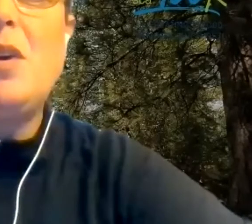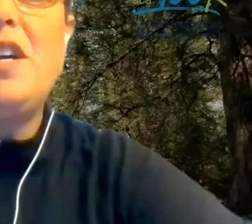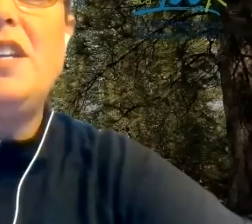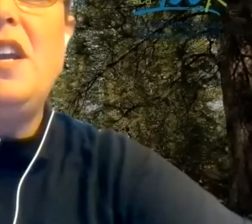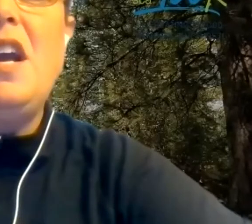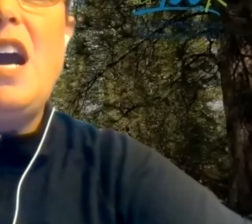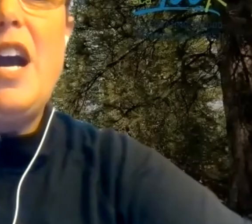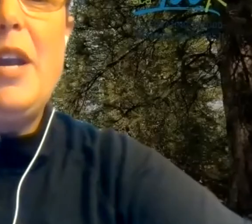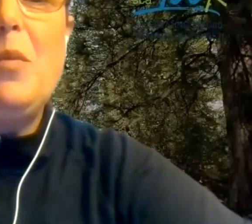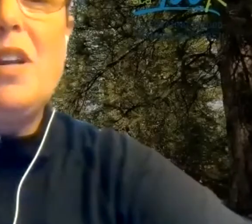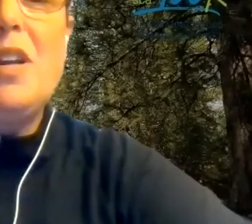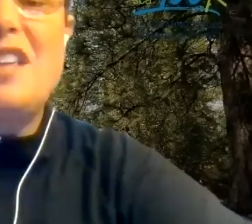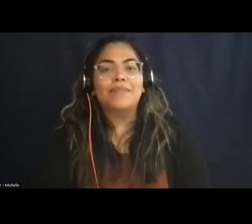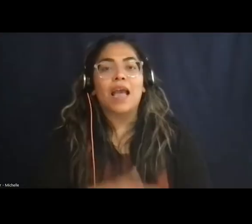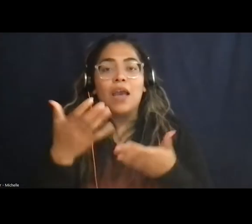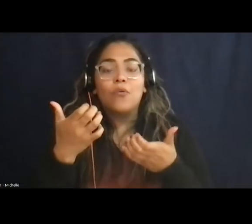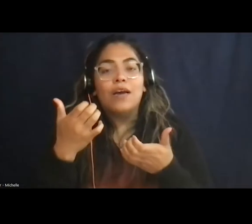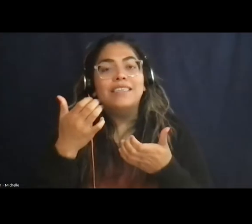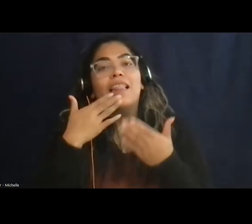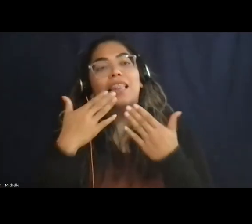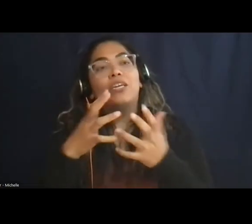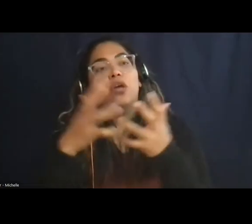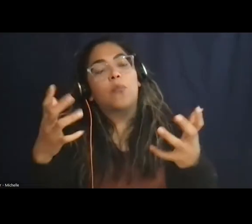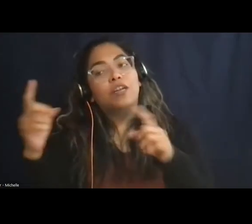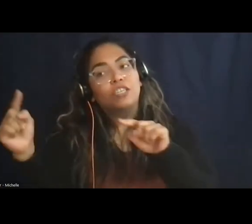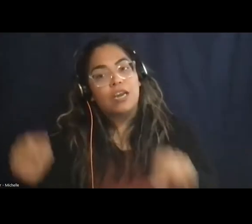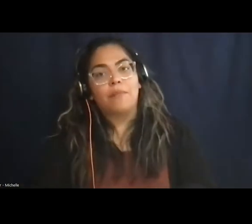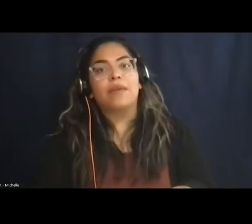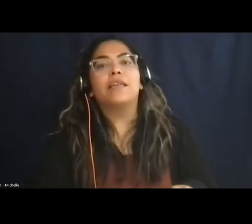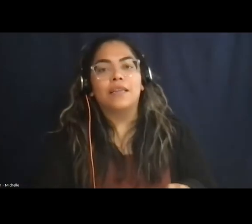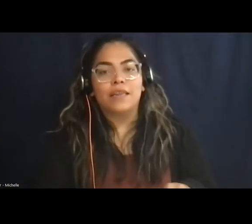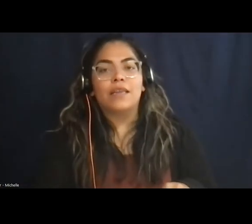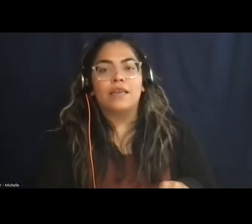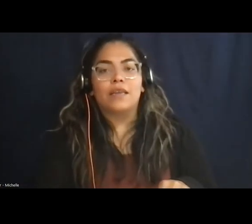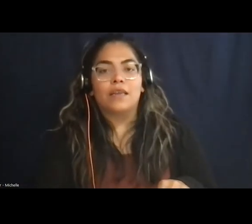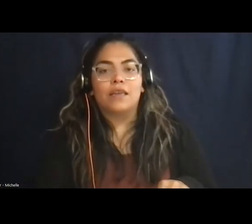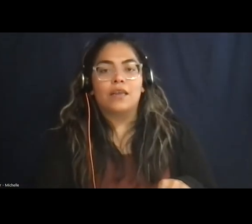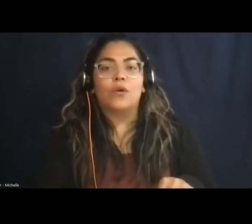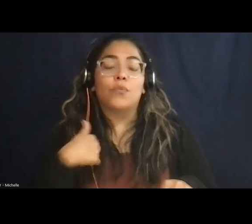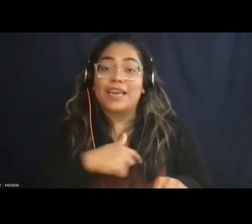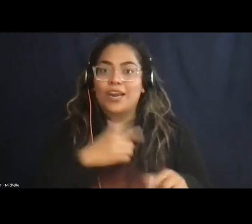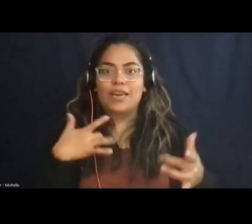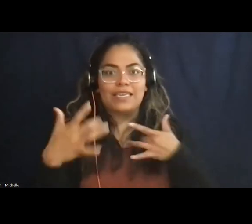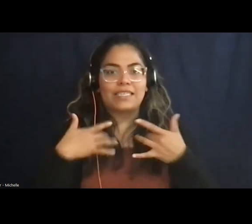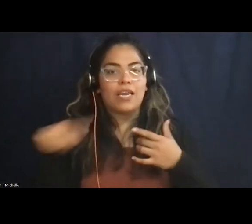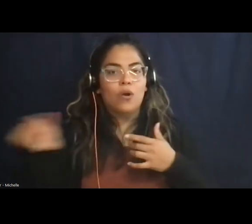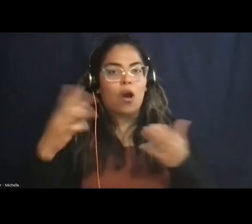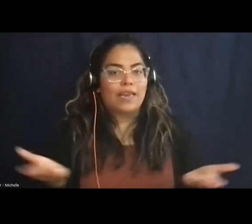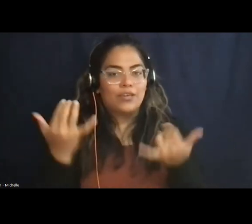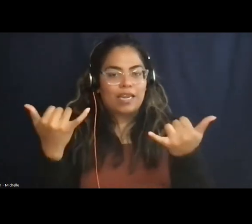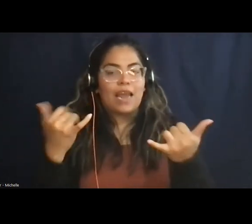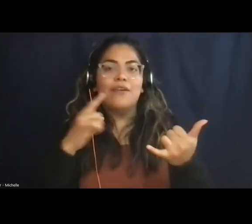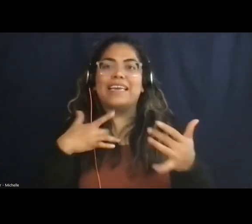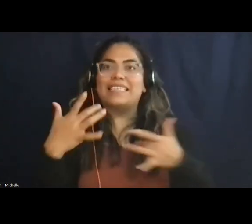everyone. I wanted to say thank you so much for coming. We're very excited to have you all here. We're